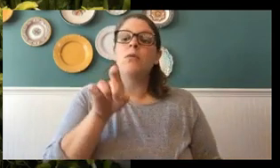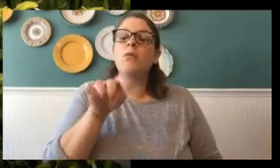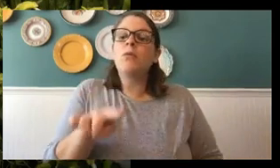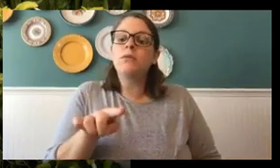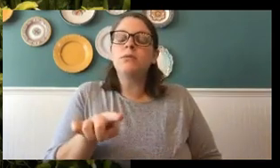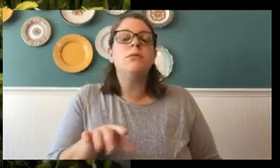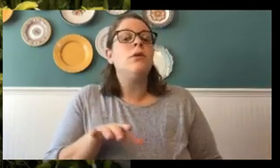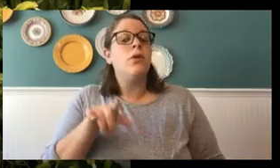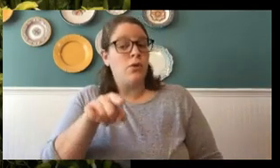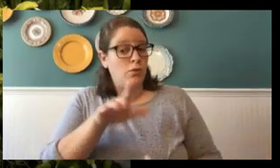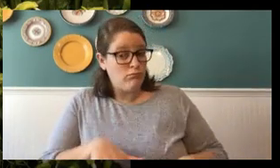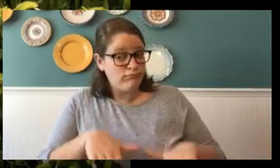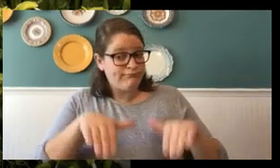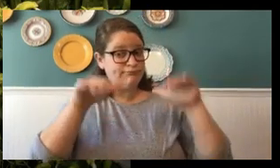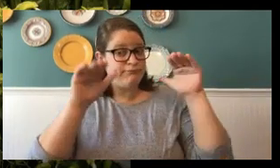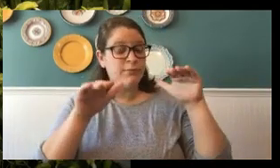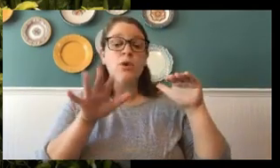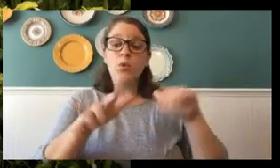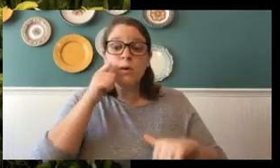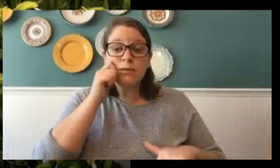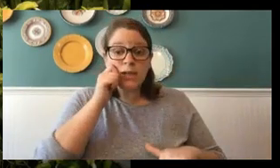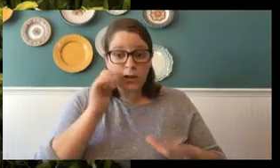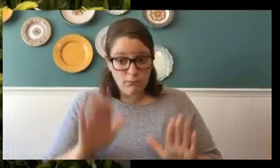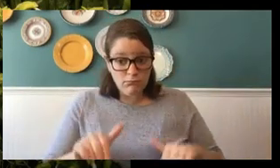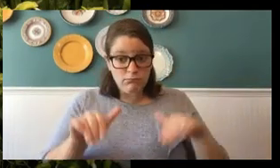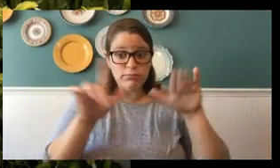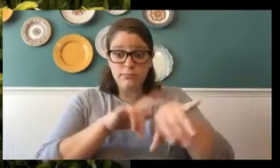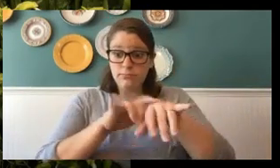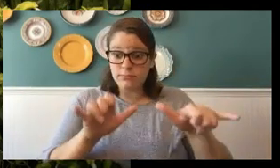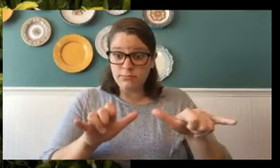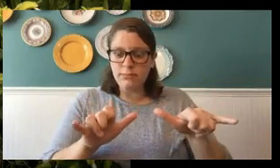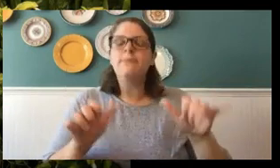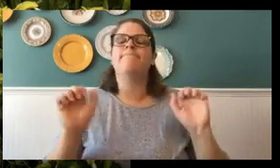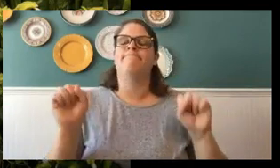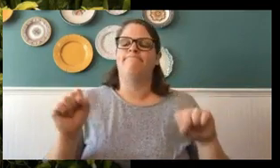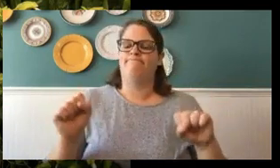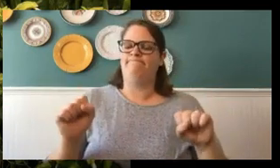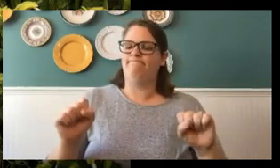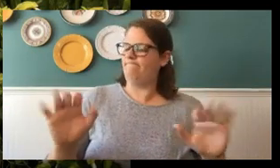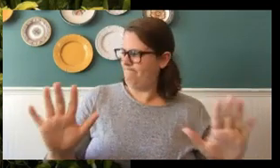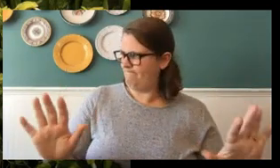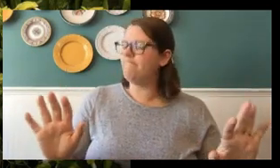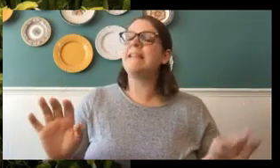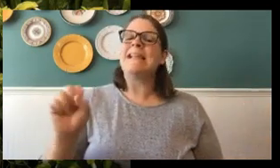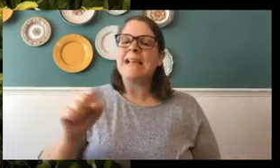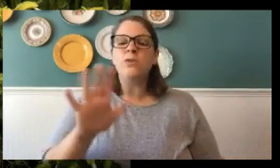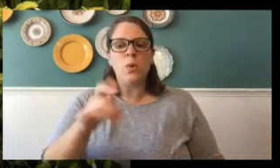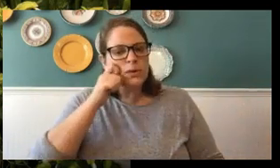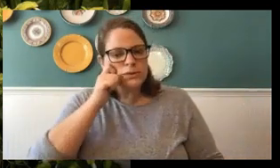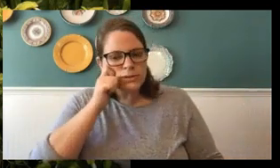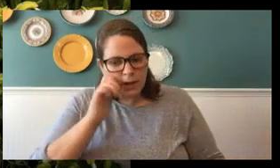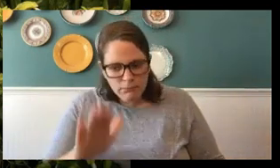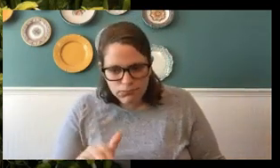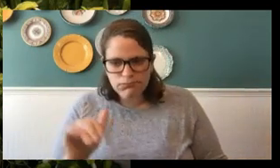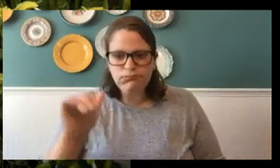grow with you? Everybody nods your head yes. Yes, your skin does grow with you. But when